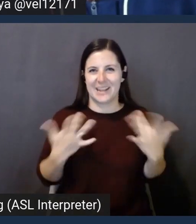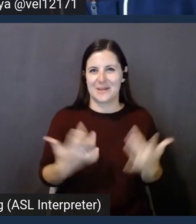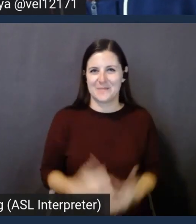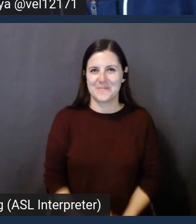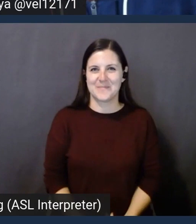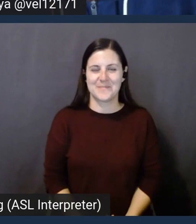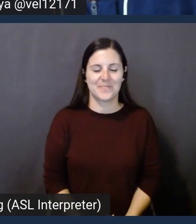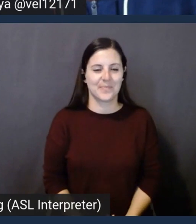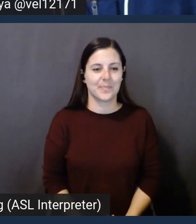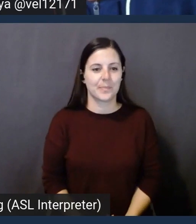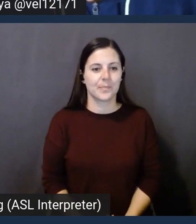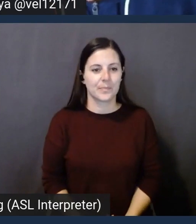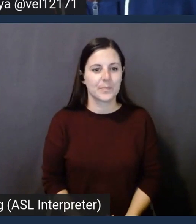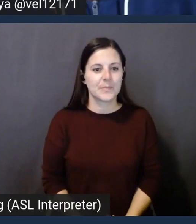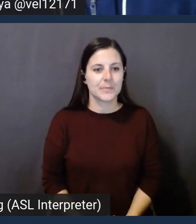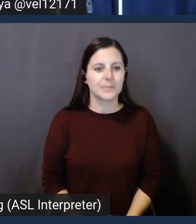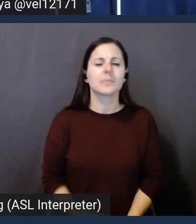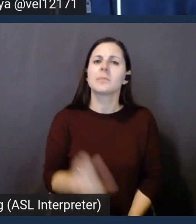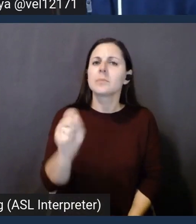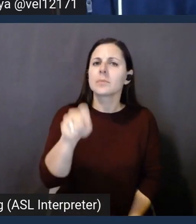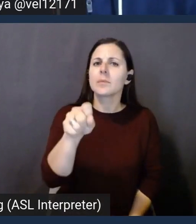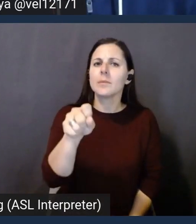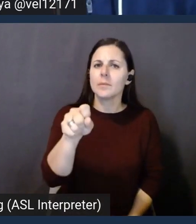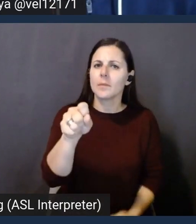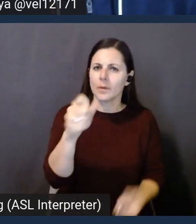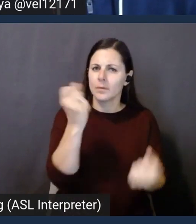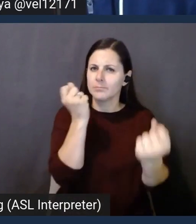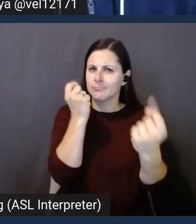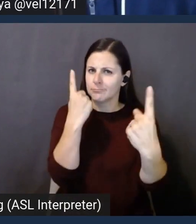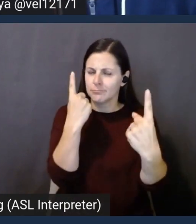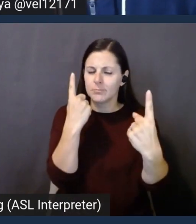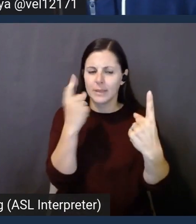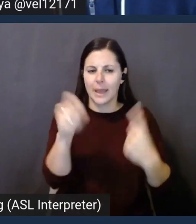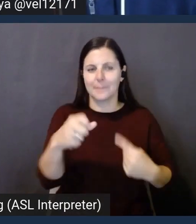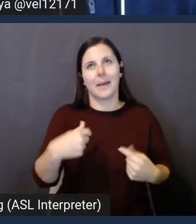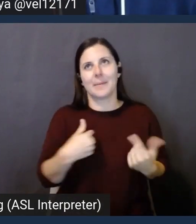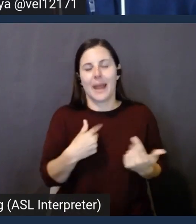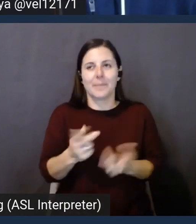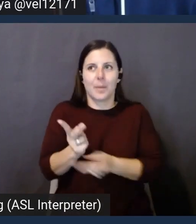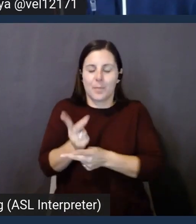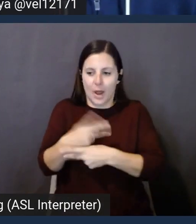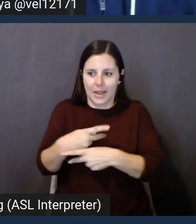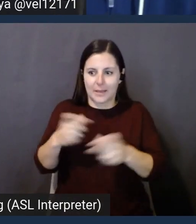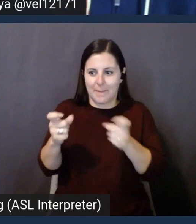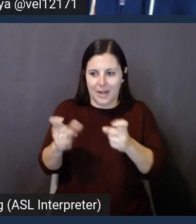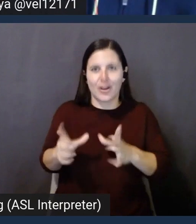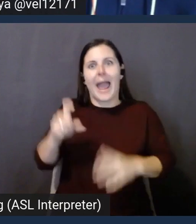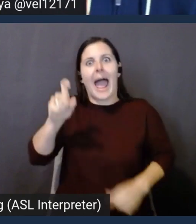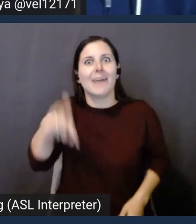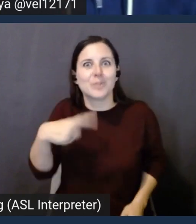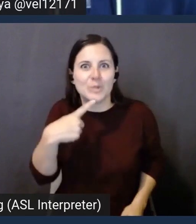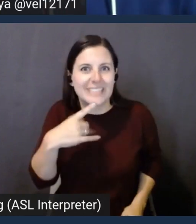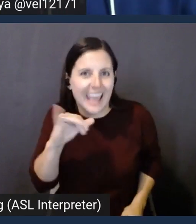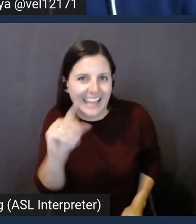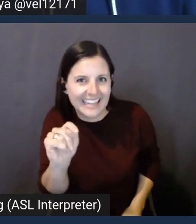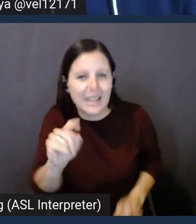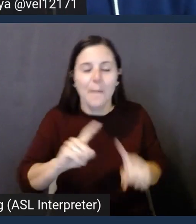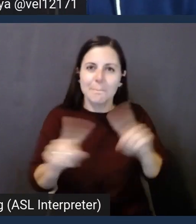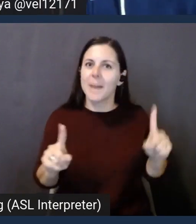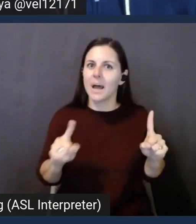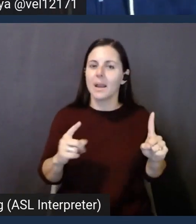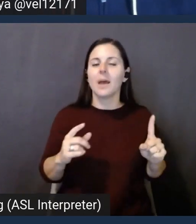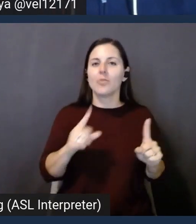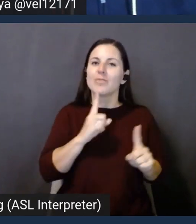Yeah. And, you know, I couldn't agree more. And, of course, you know, being the product manager, I have to say this. But even if I step outside, it's